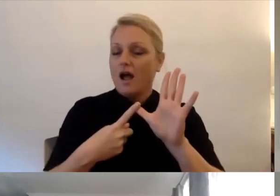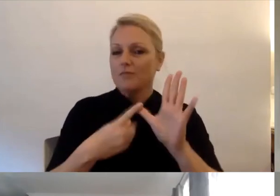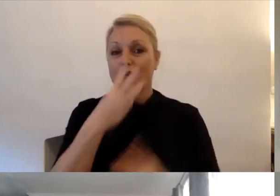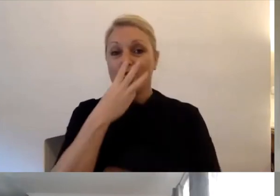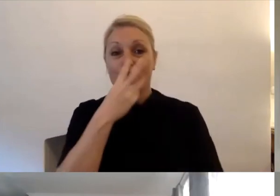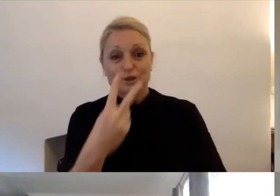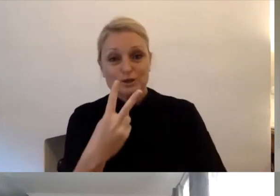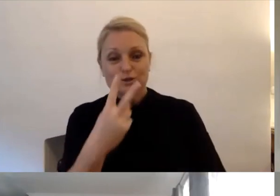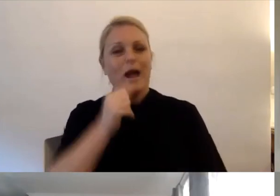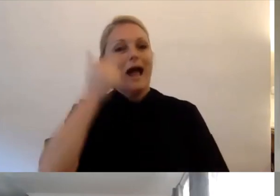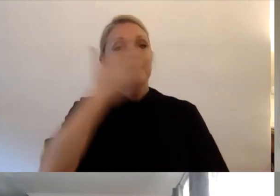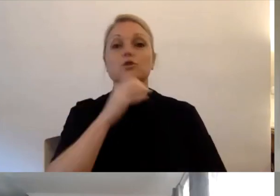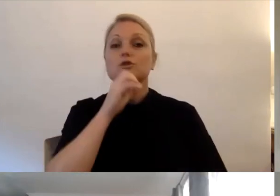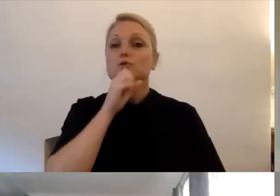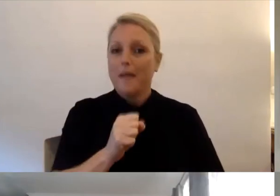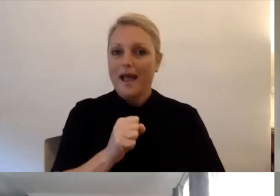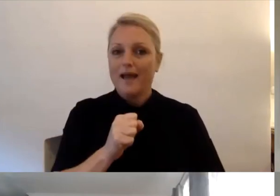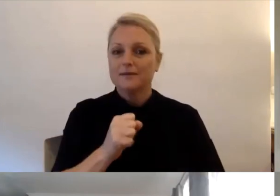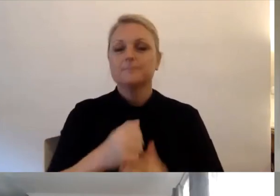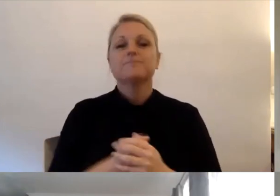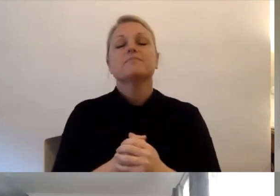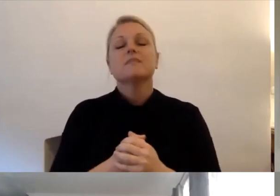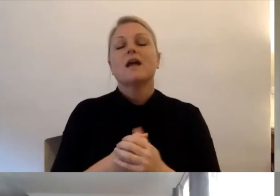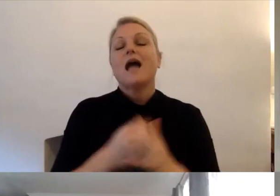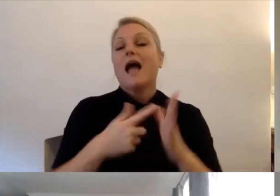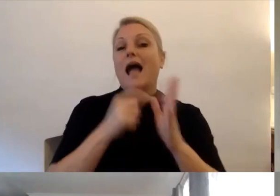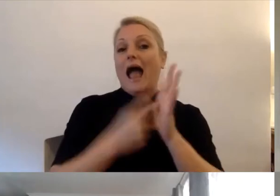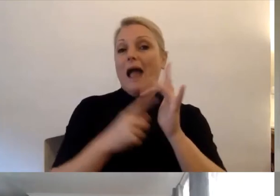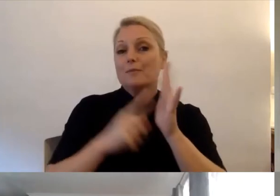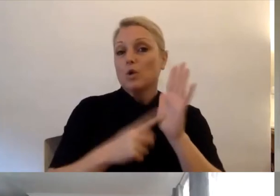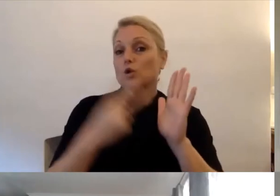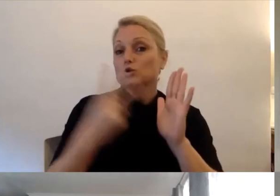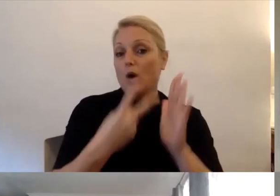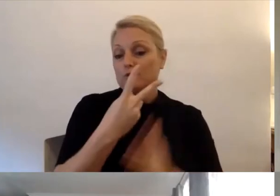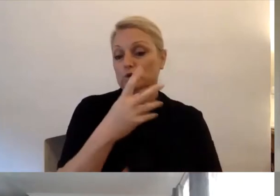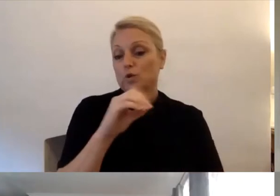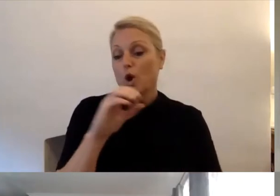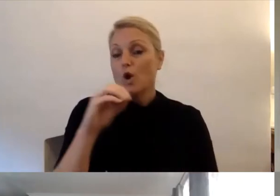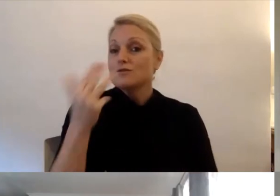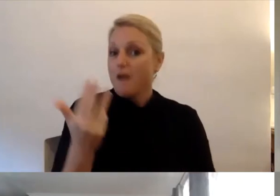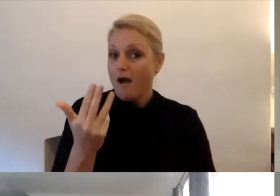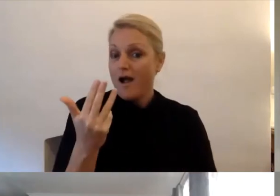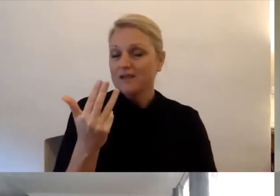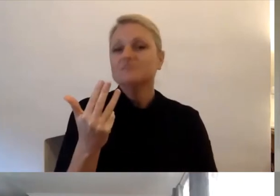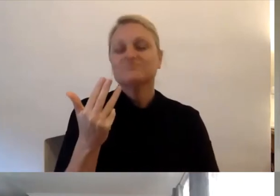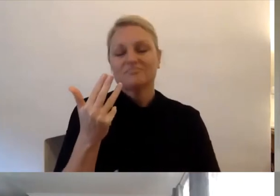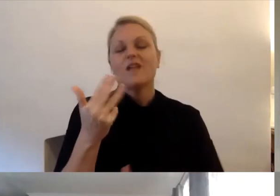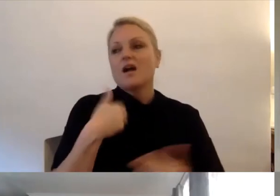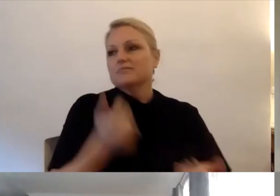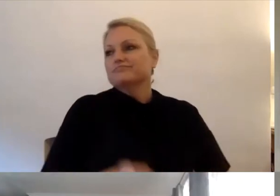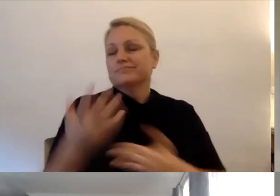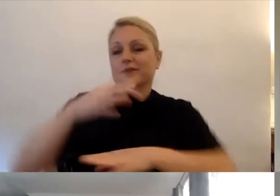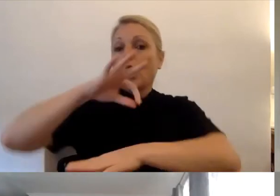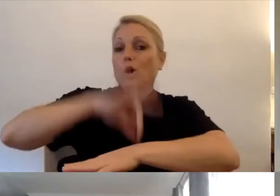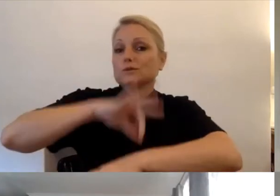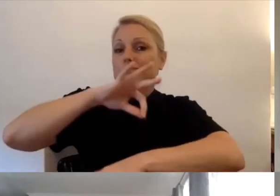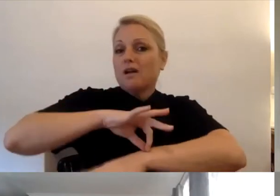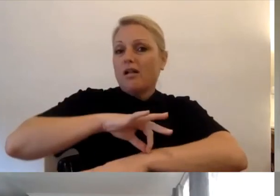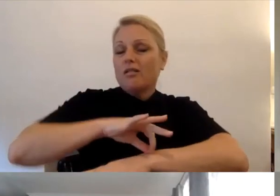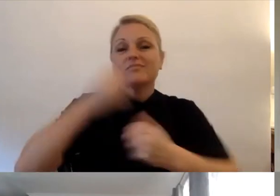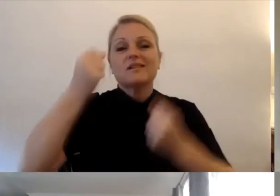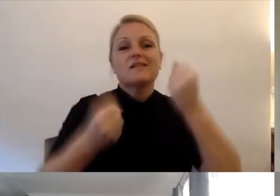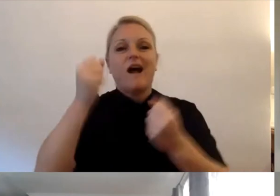of mine, sorry, began on April 12th, 2009, where I was admitted to Alice Springs Hospital after a car accident.